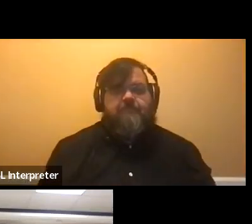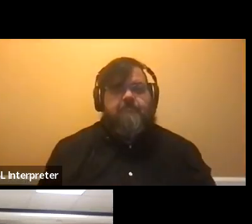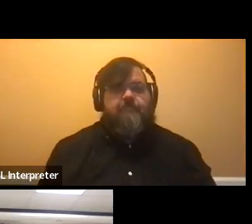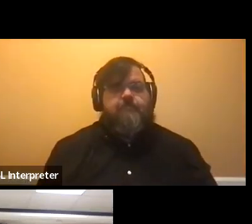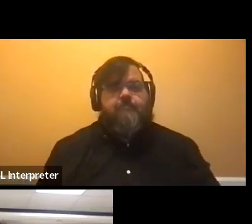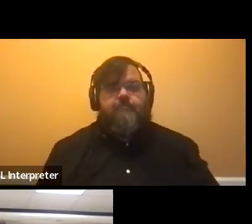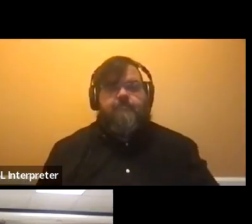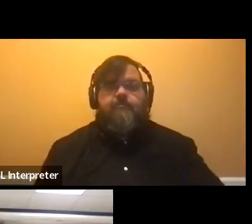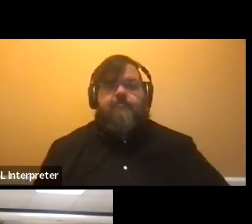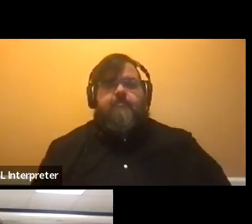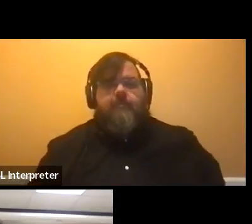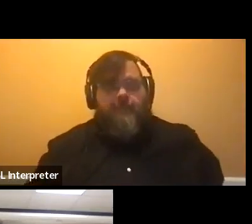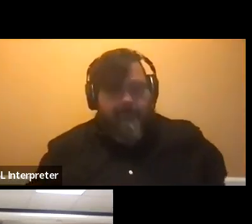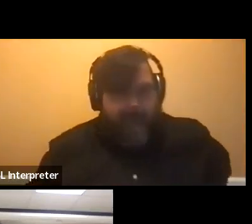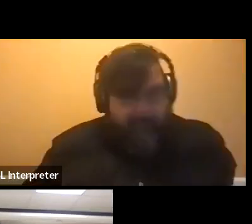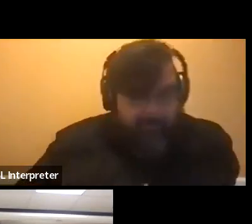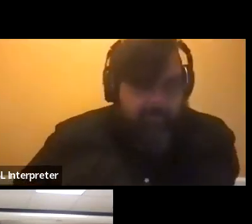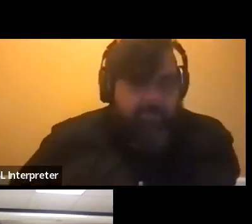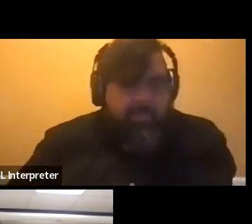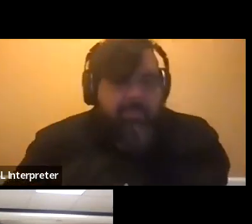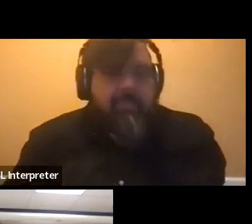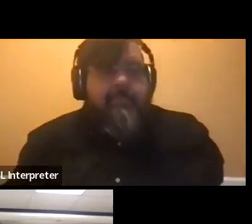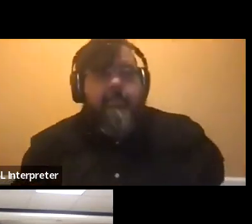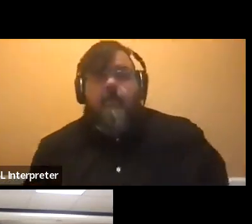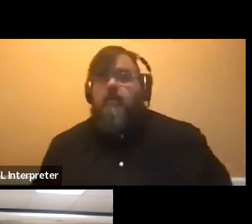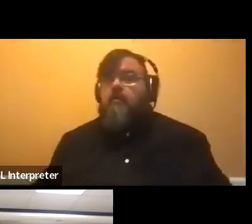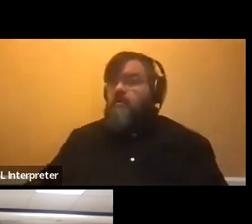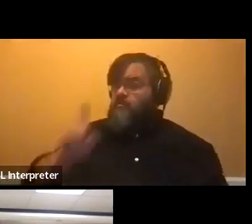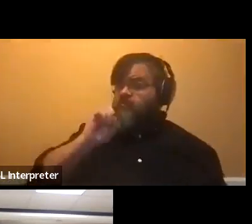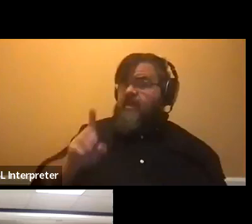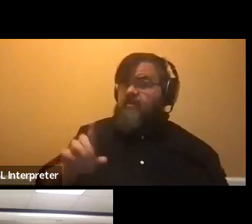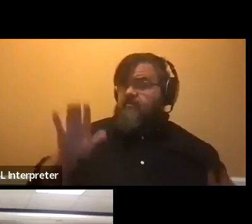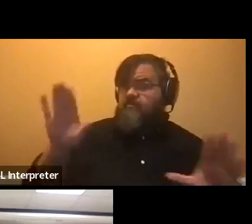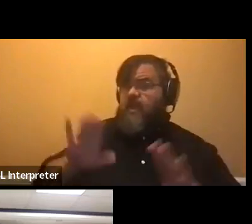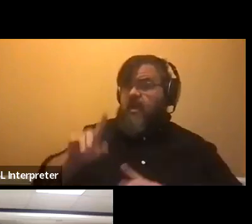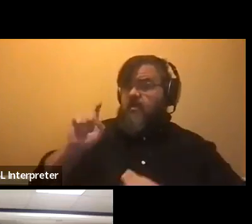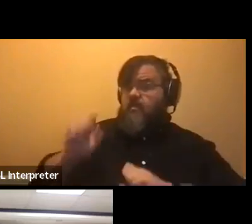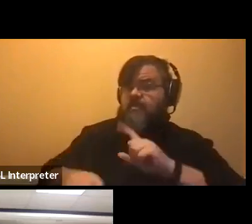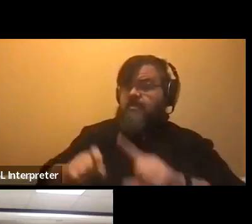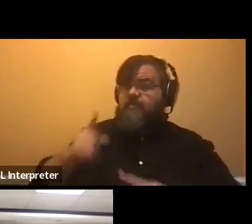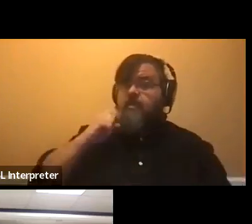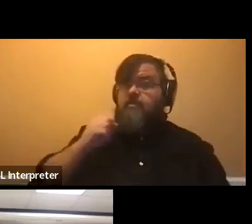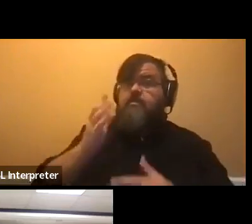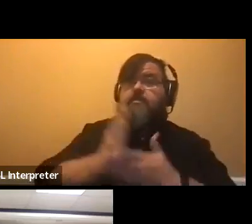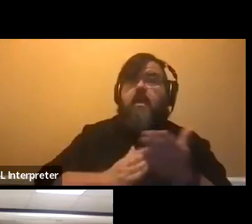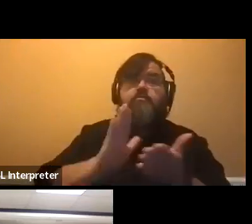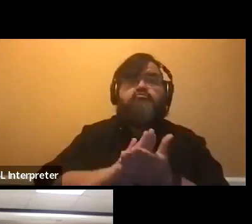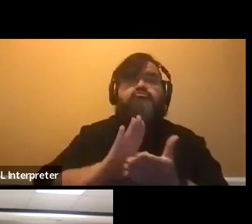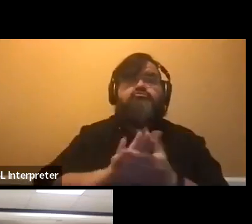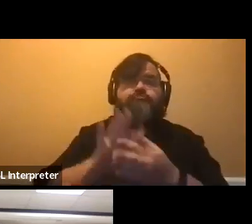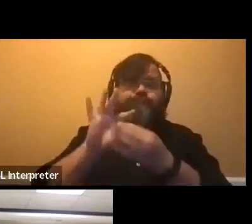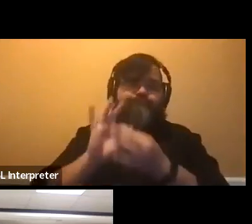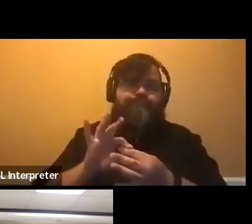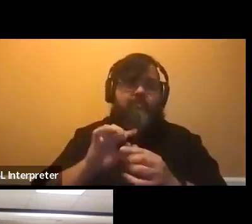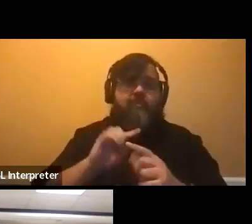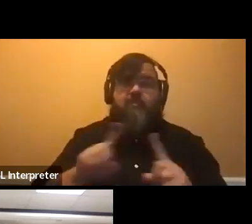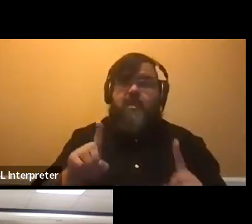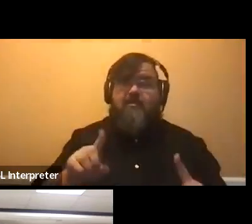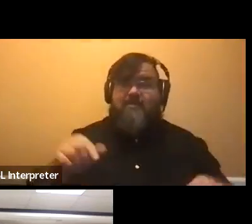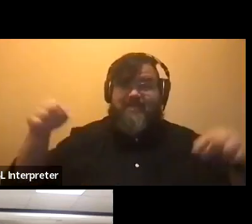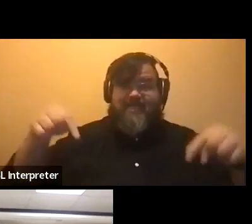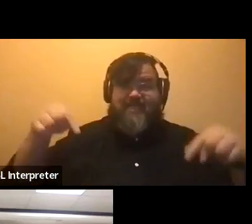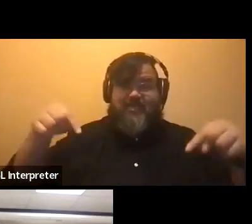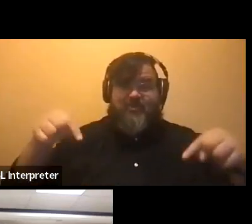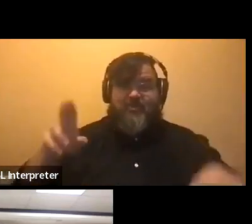a really great question because at some schools they are connected and here, as Liz was saying, they're not connected,